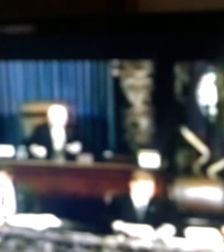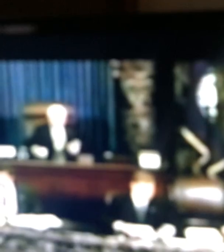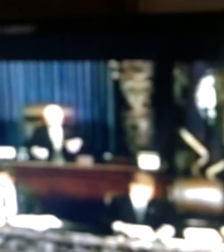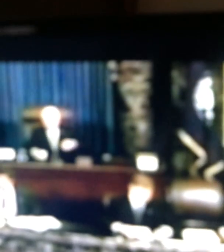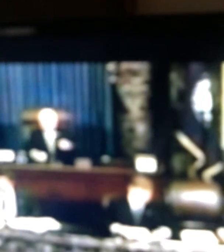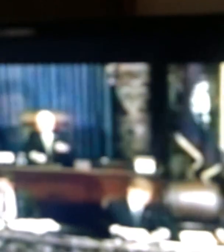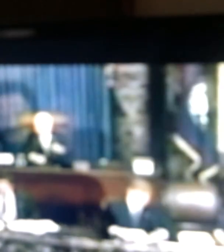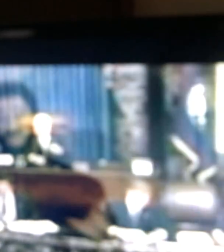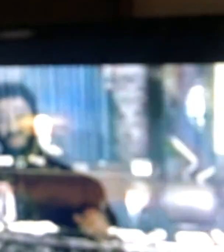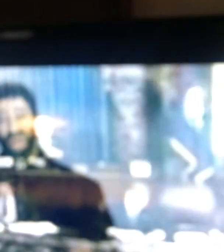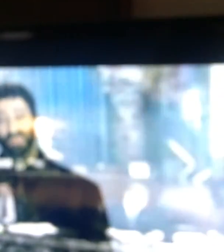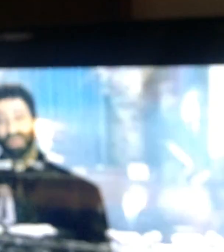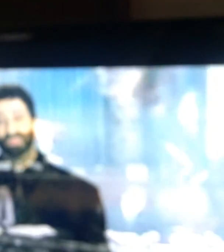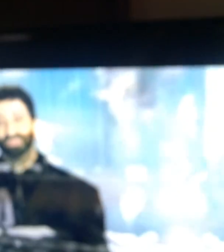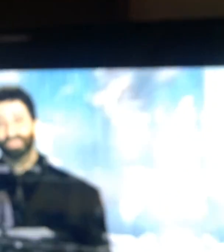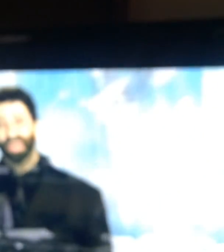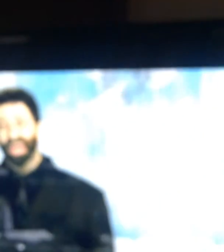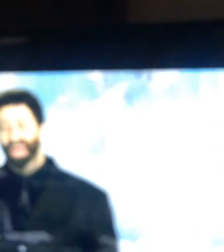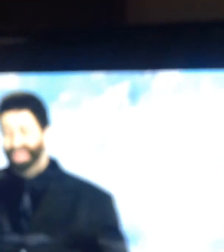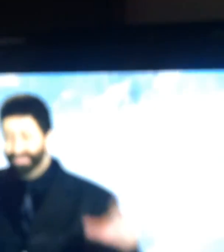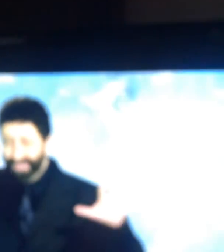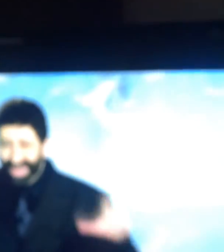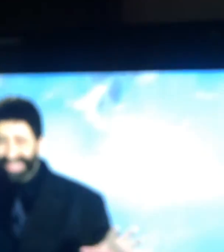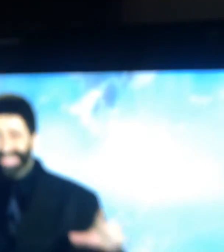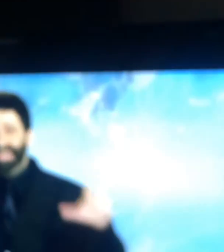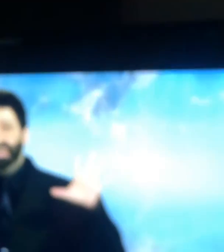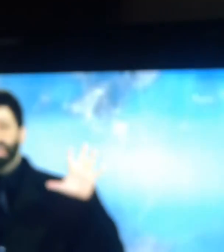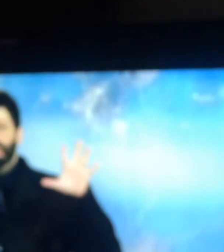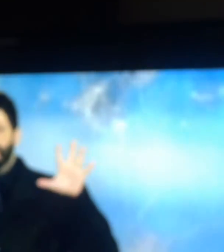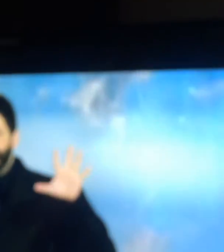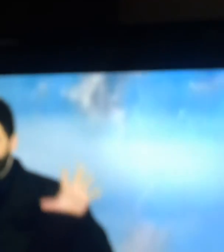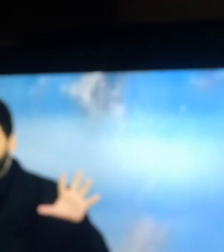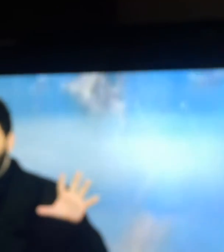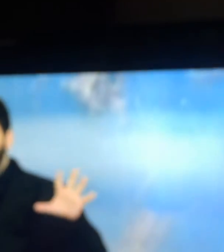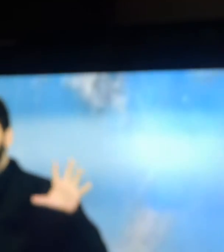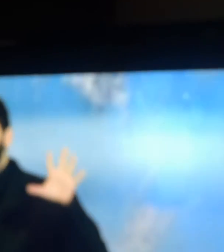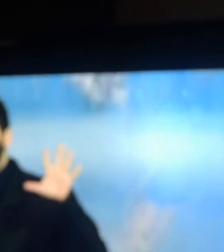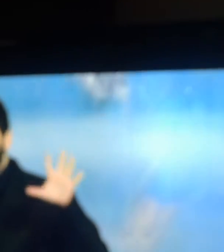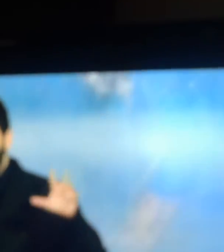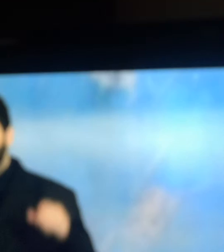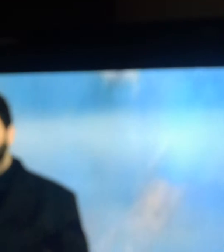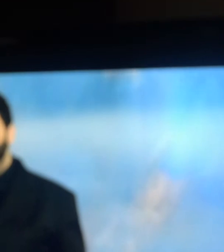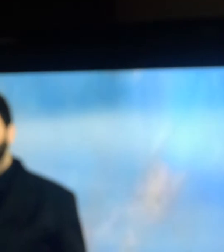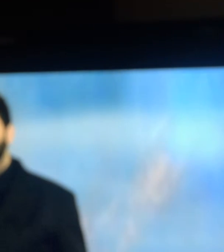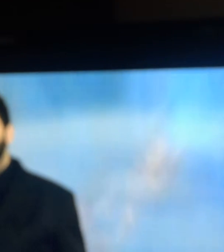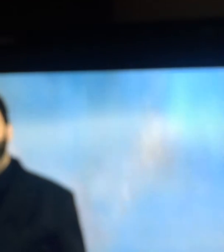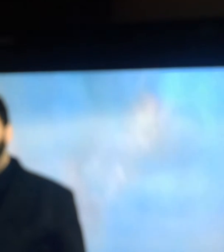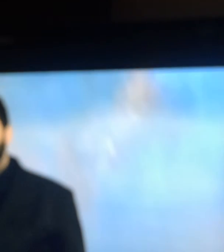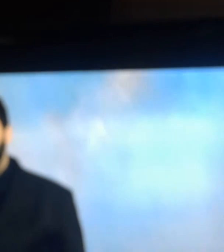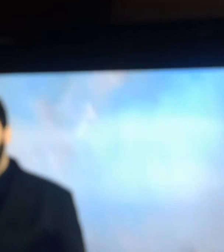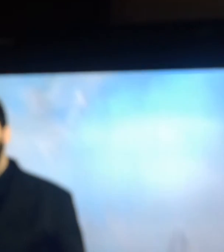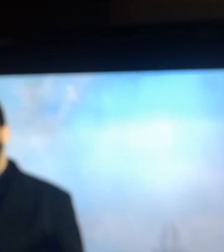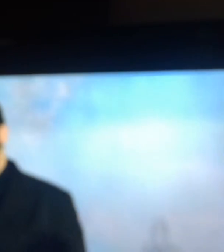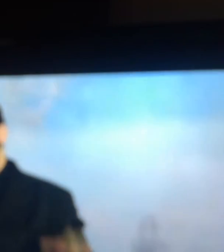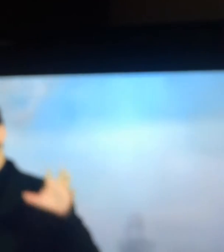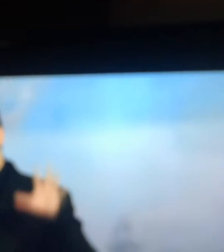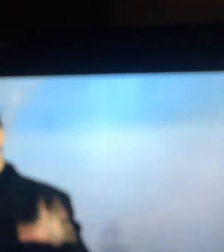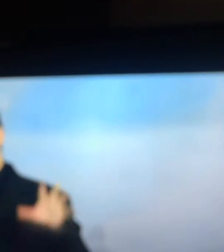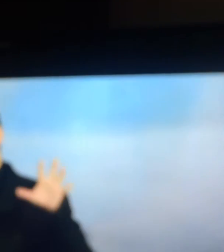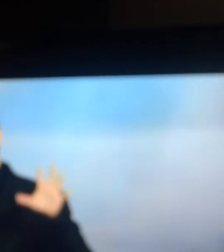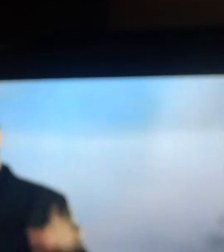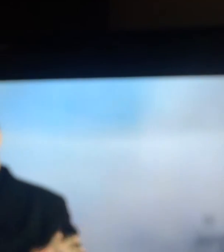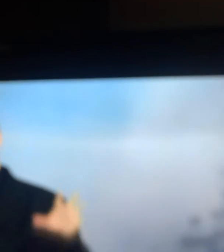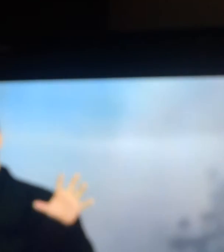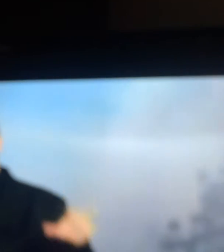to come true. Did this happen? The amazing answer is yes. In fact, it was the